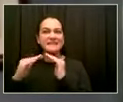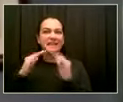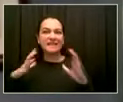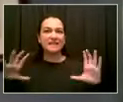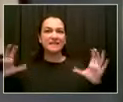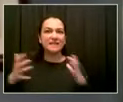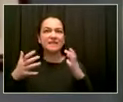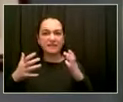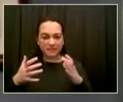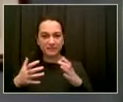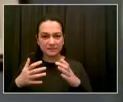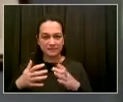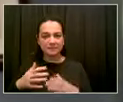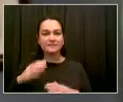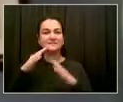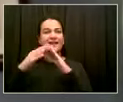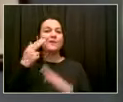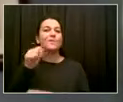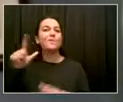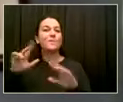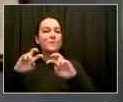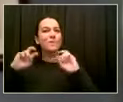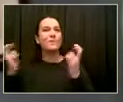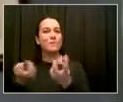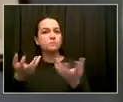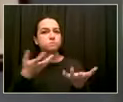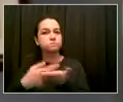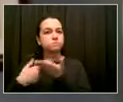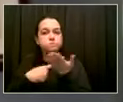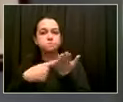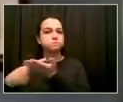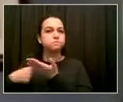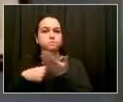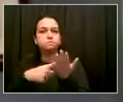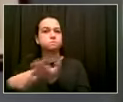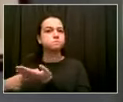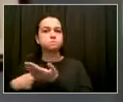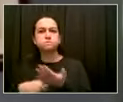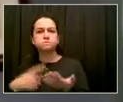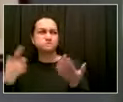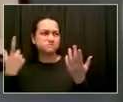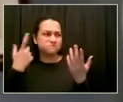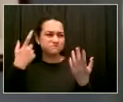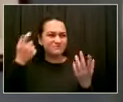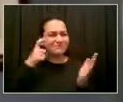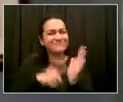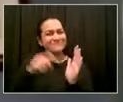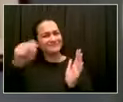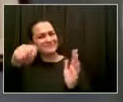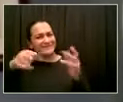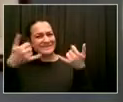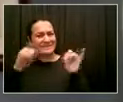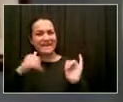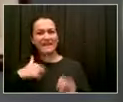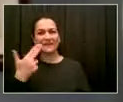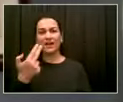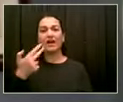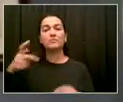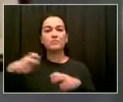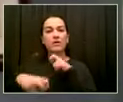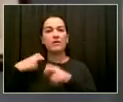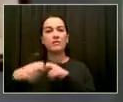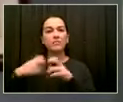Springfield Gardens, there were shots fired where there were three shells recovered. Gun violence in the 105th precinct is up with seven